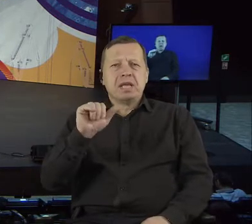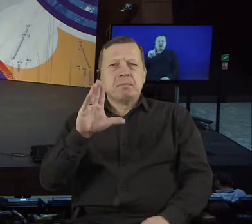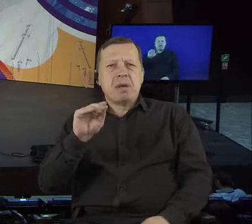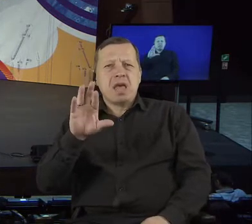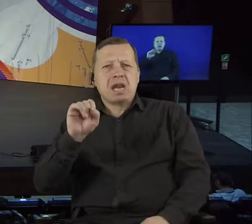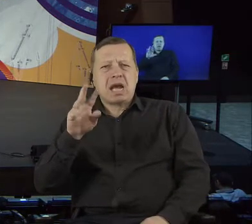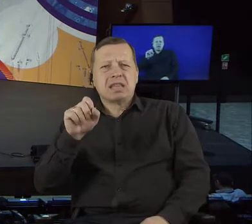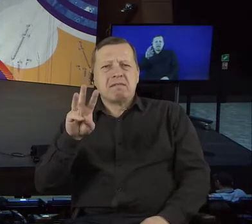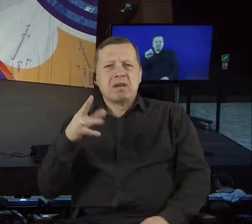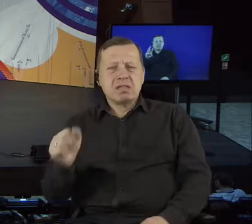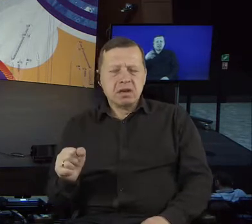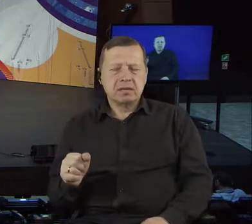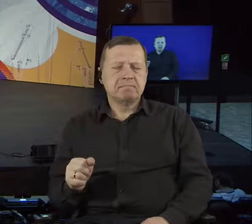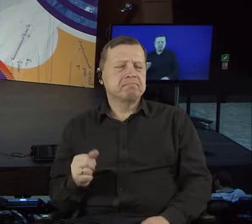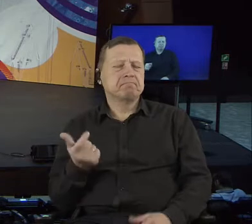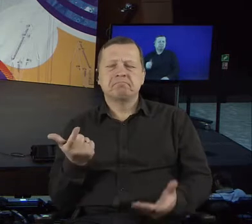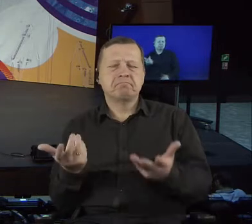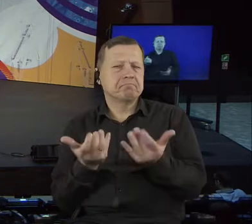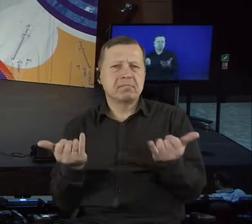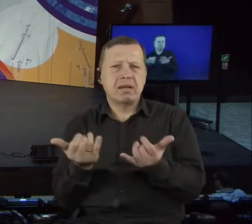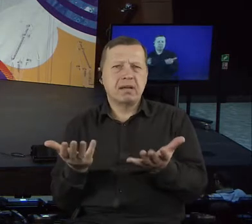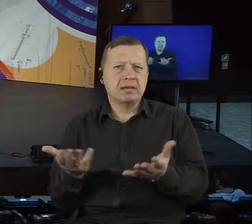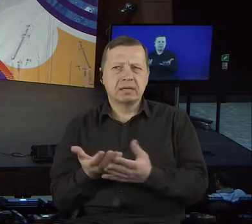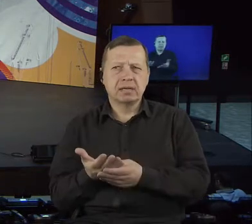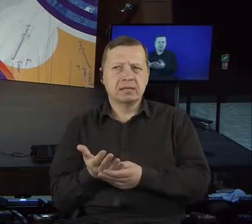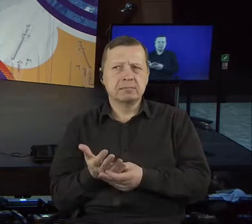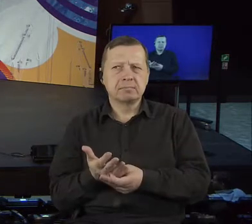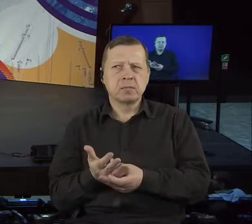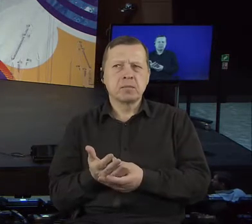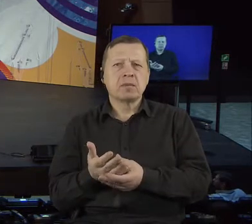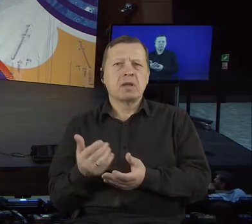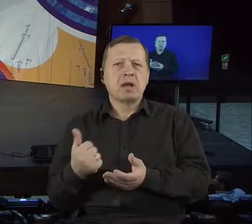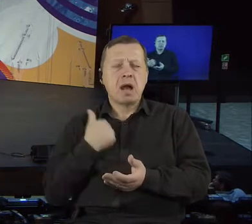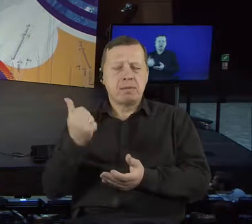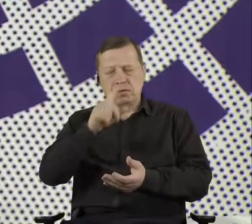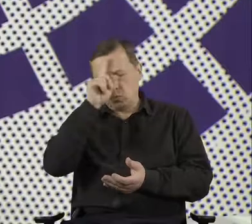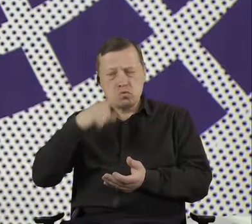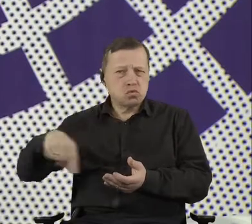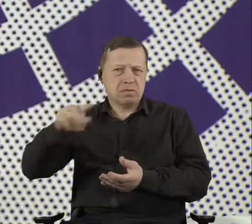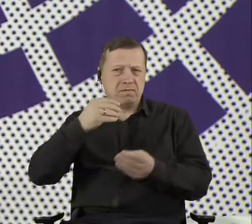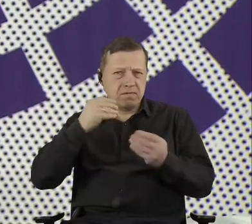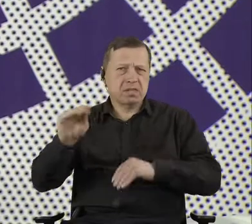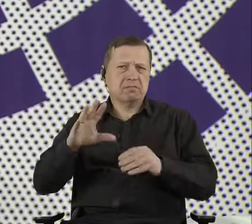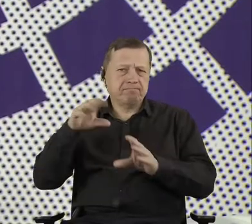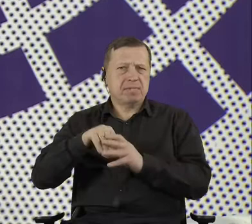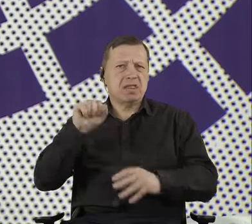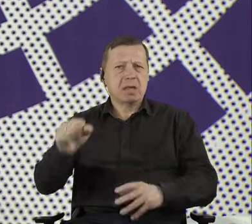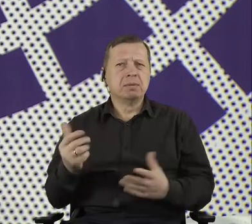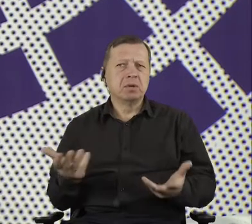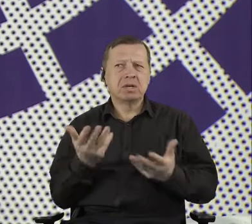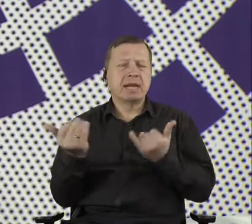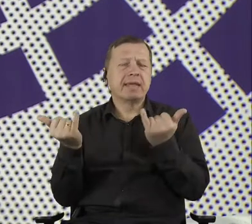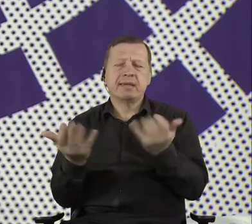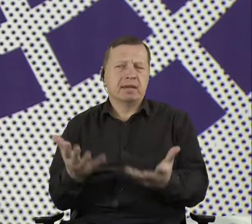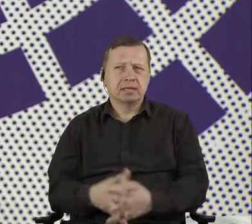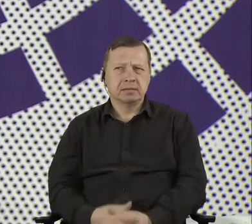of representative democracy with newer things. And then by that, perhaps we can renew democracy as such, and